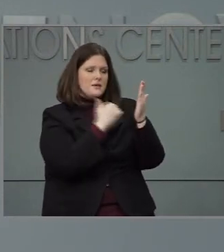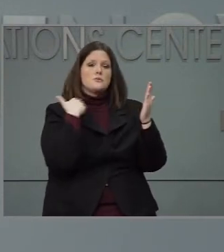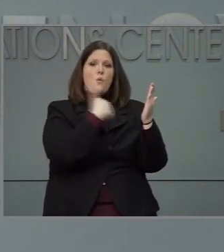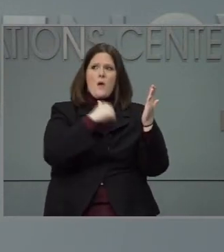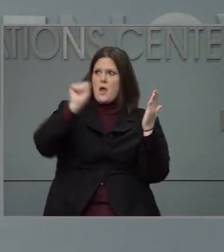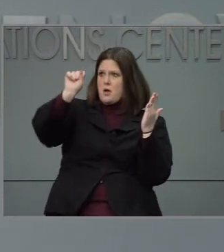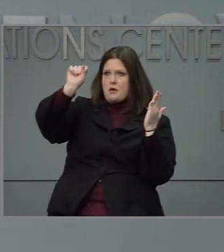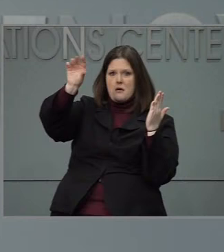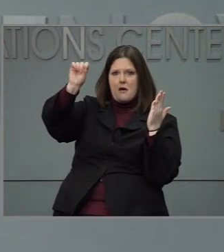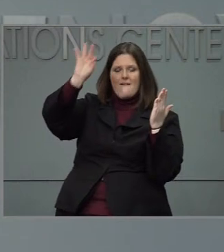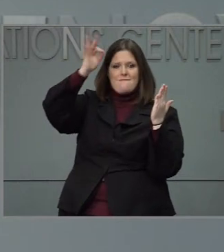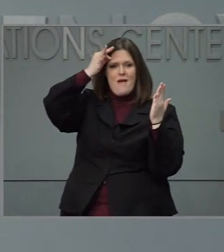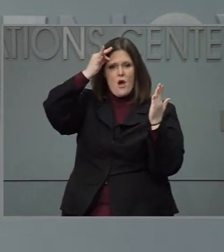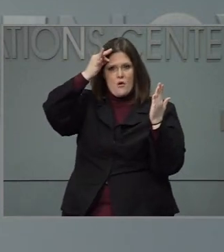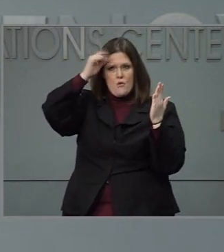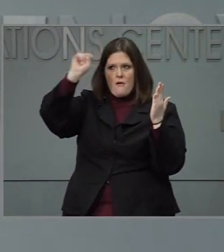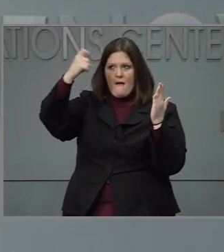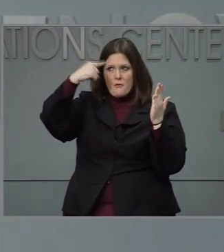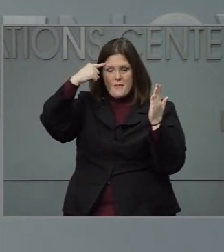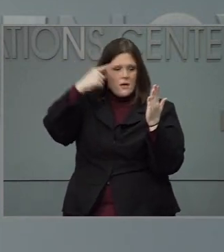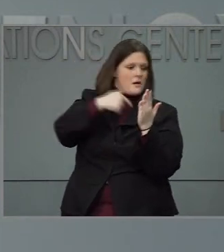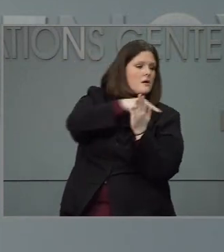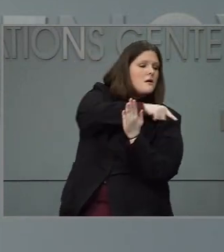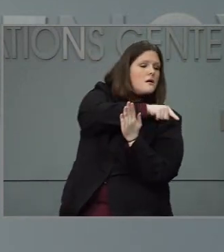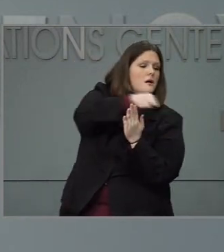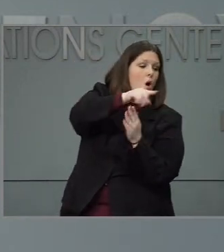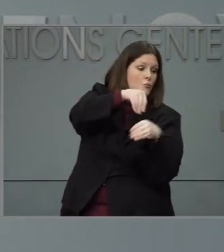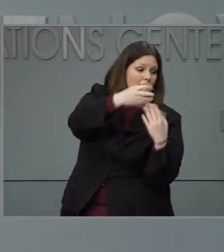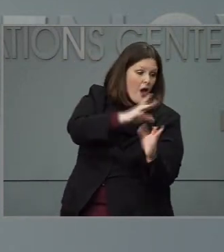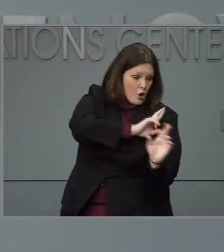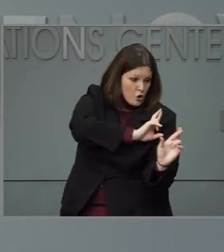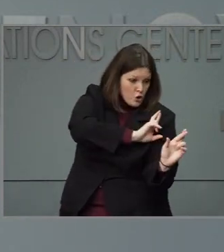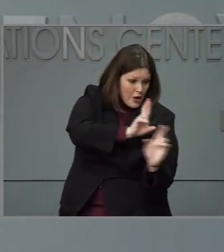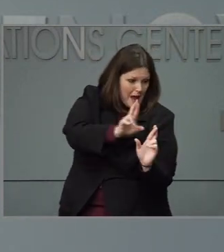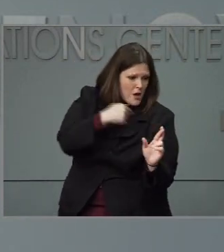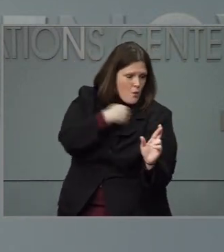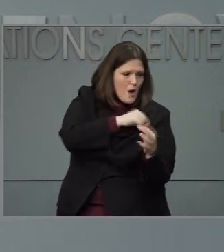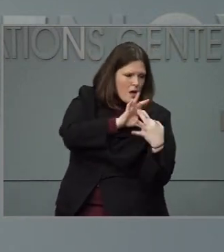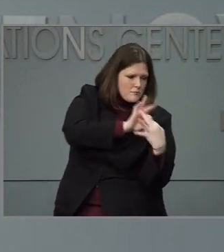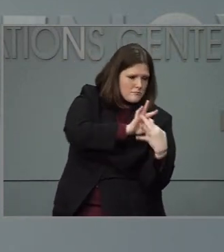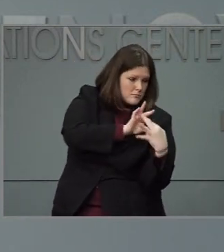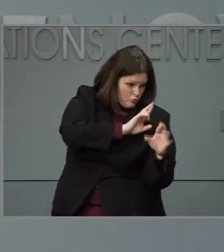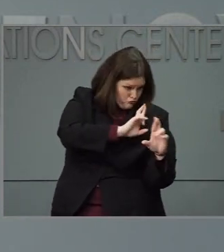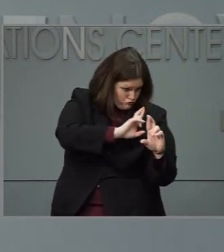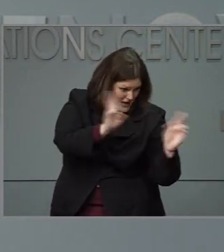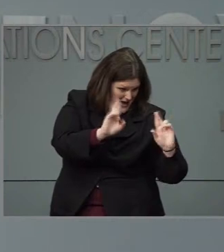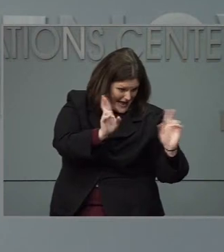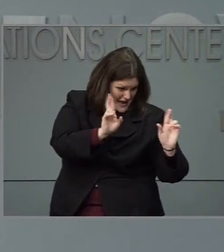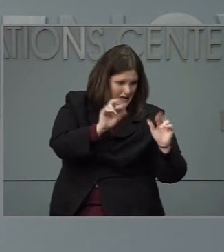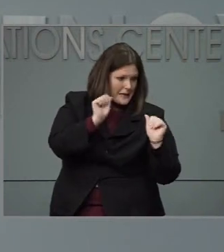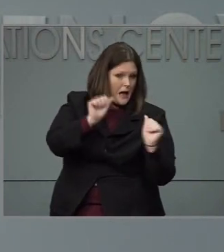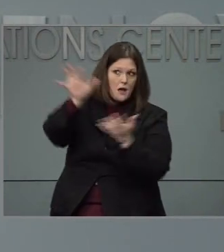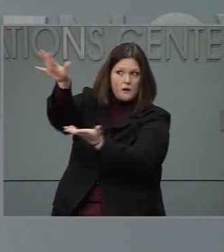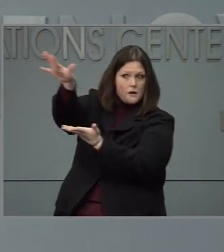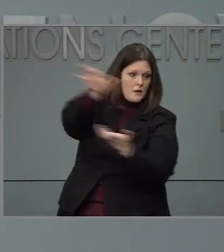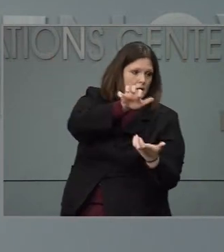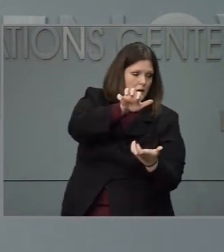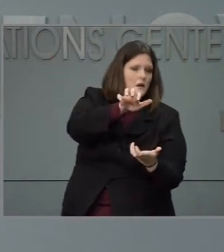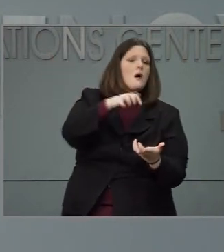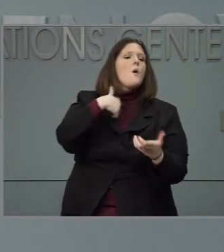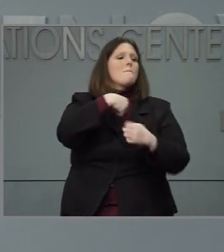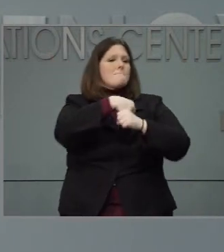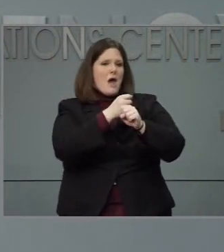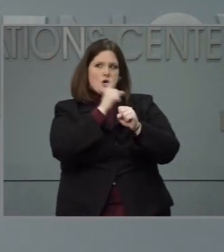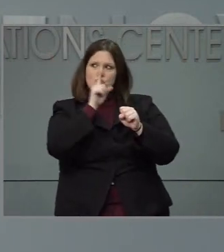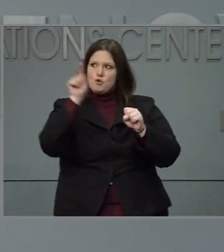to. We work with our providers to make sure that they're ready to take on additional vaccine. And we make sure to